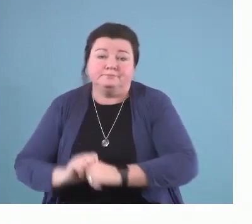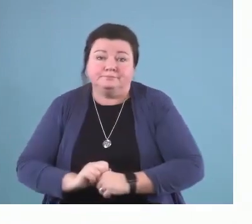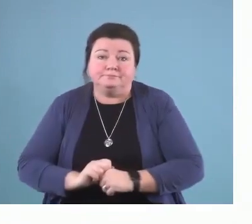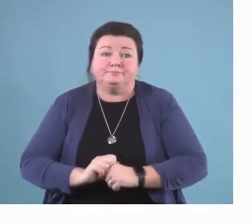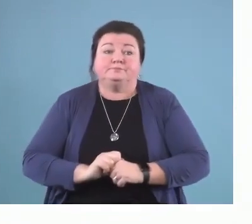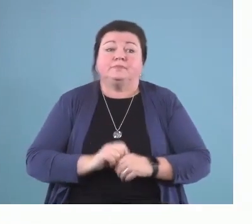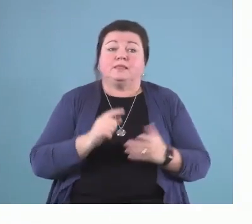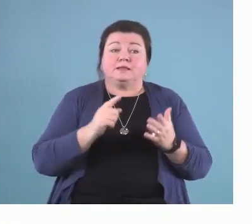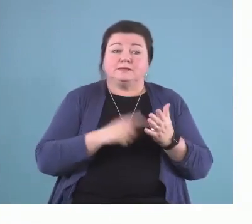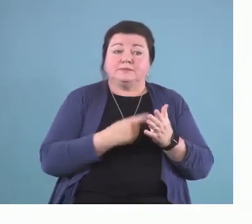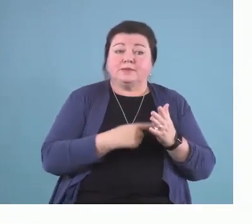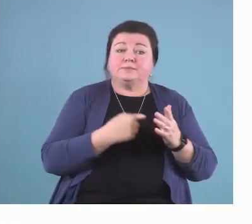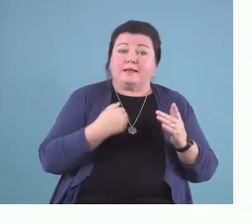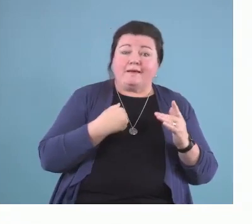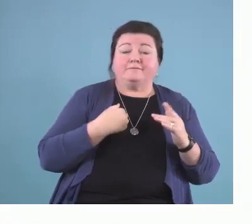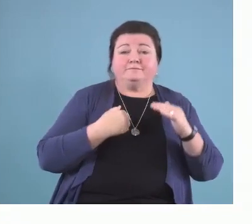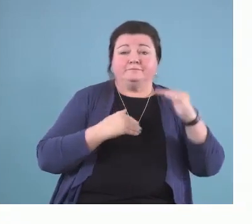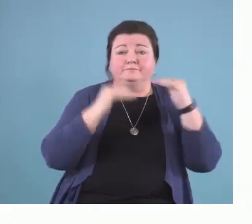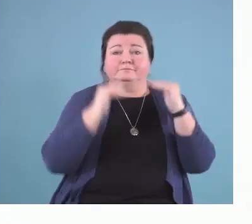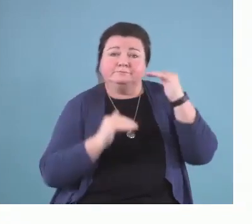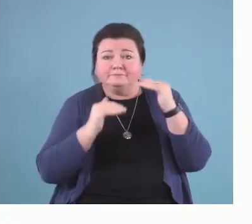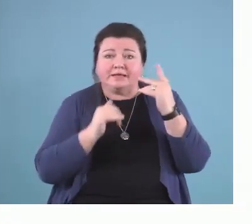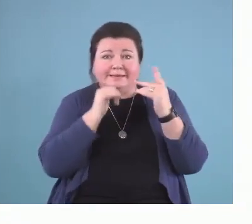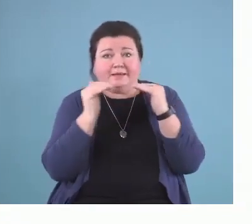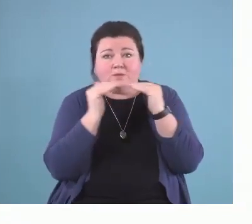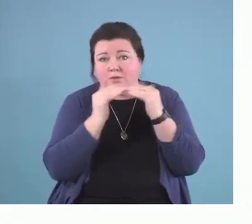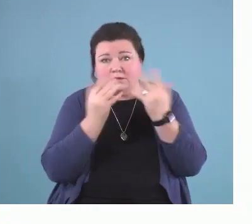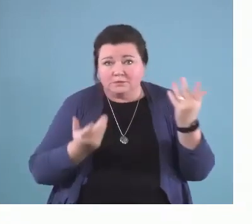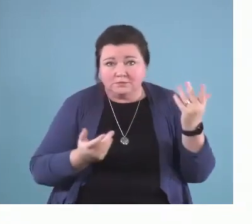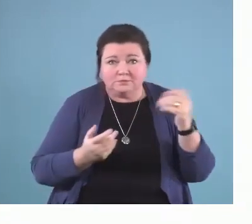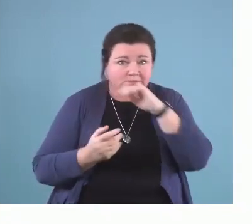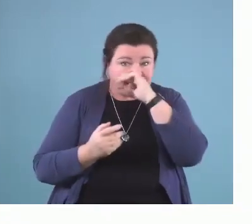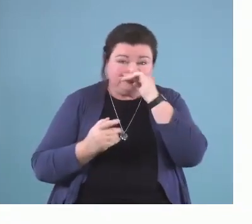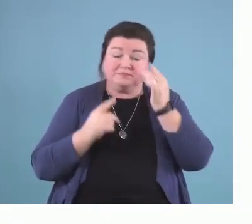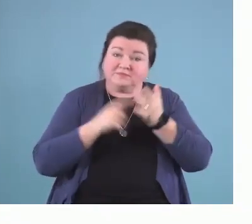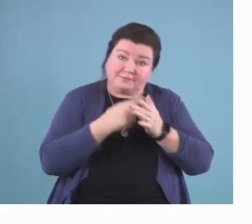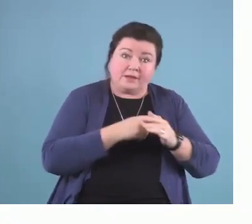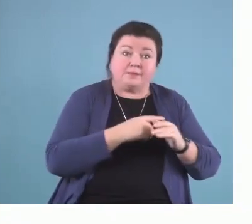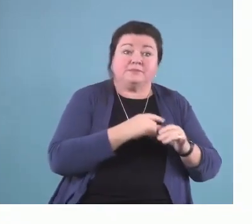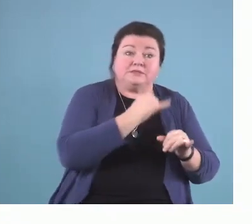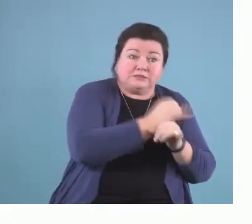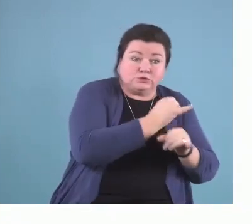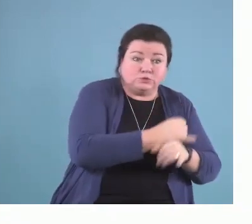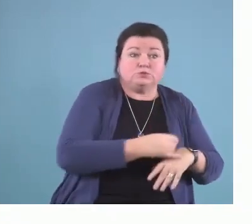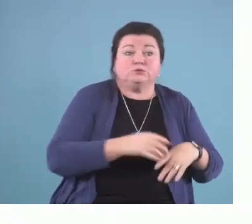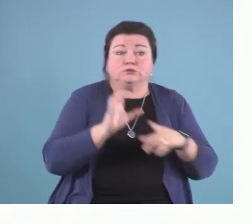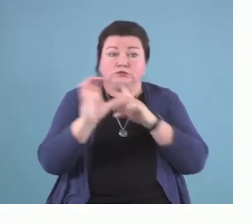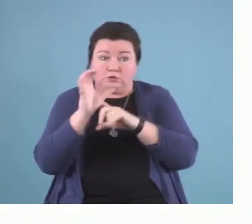that may exist at an economic, institutional, cultural, political,